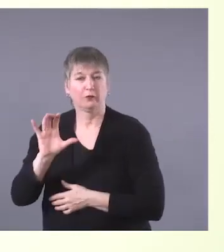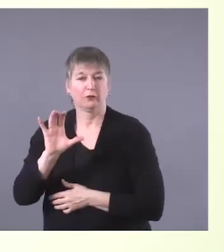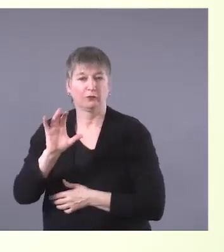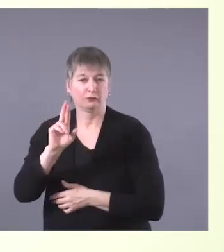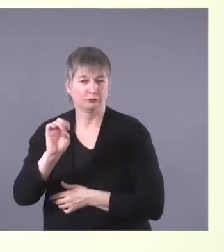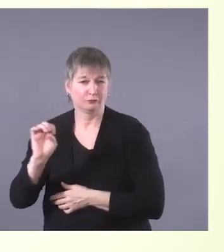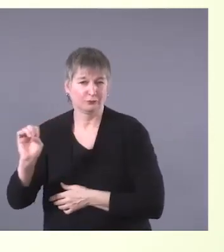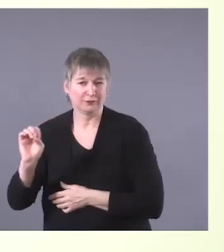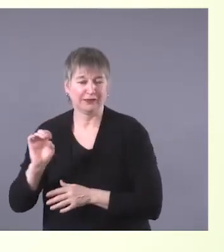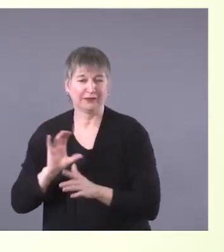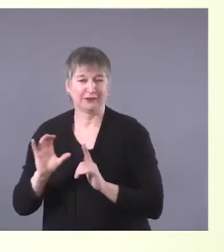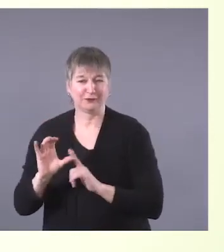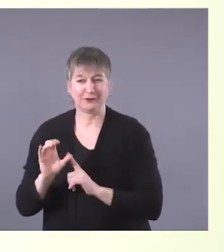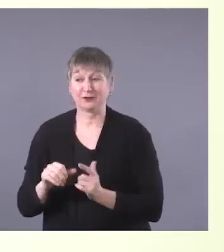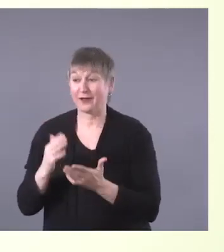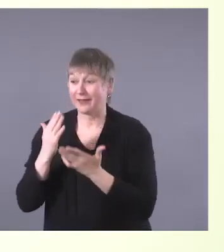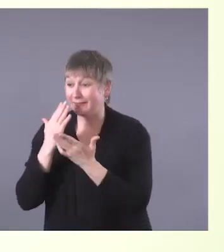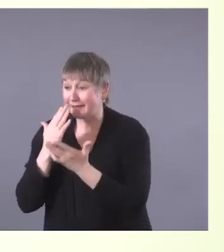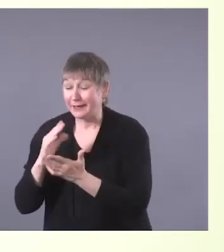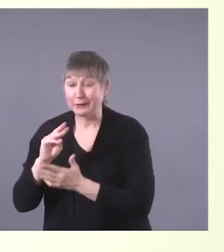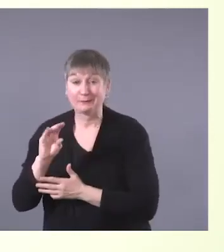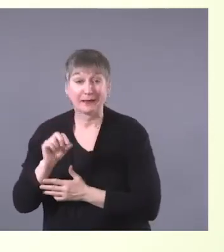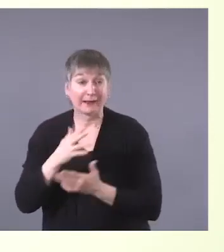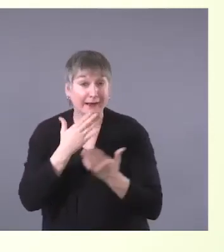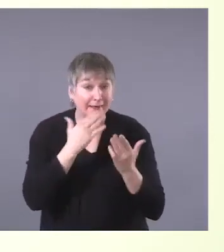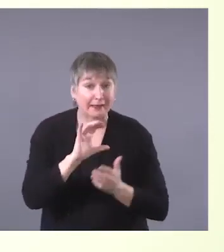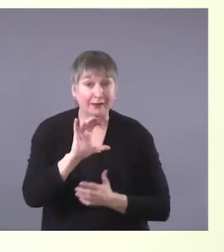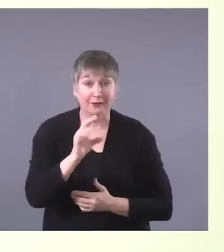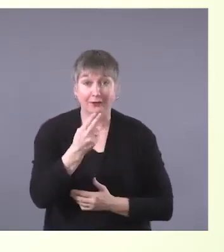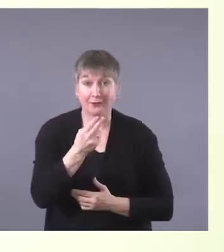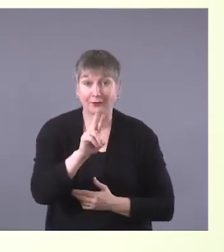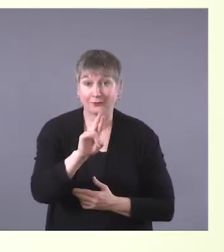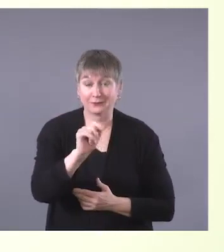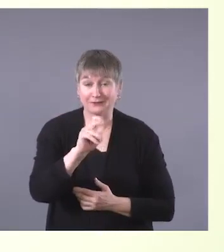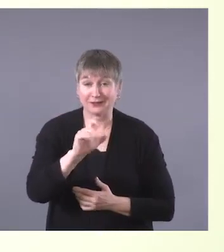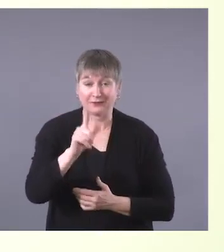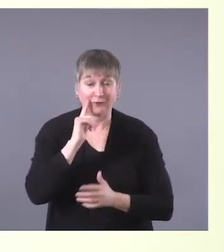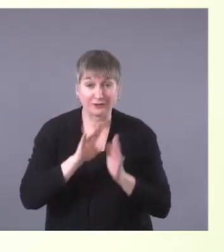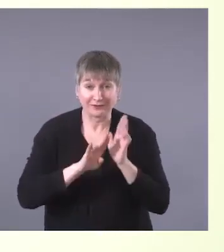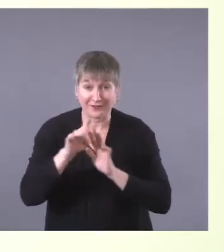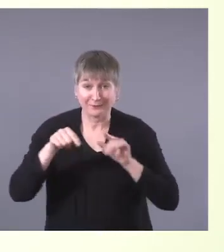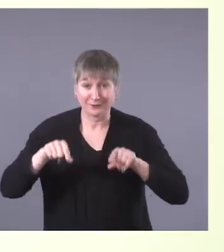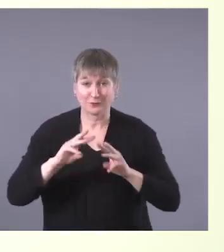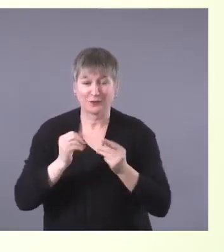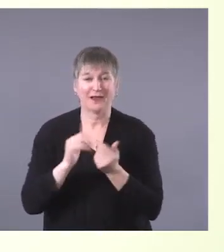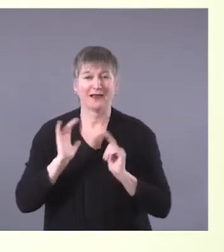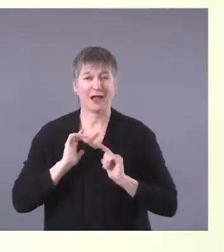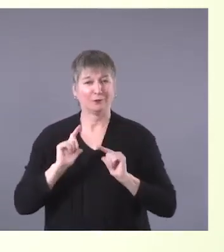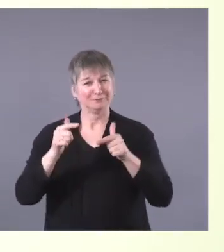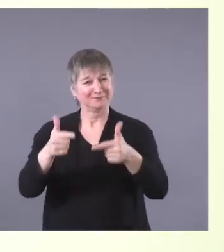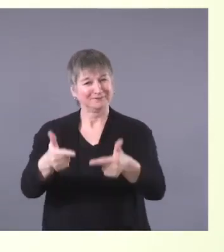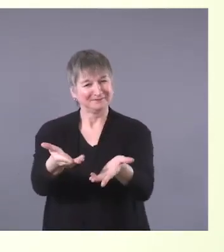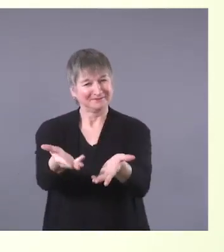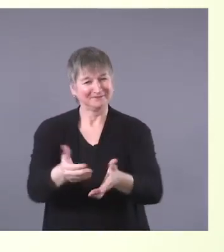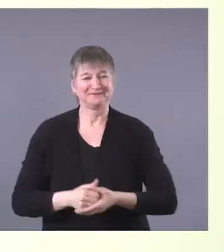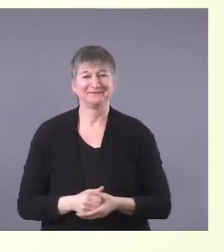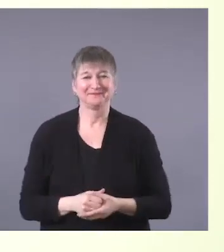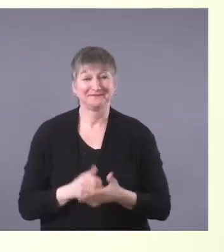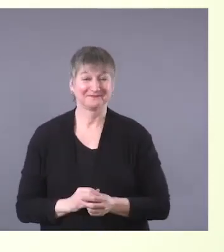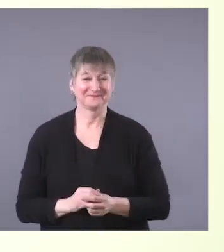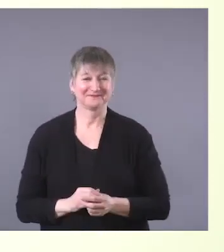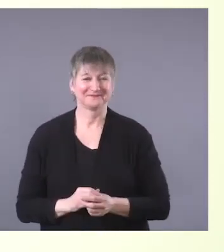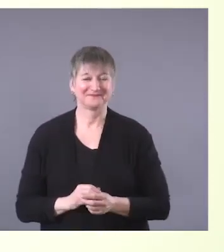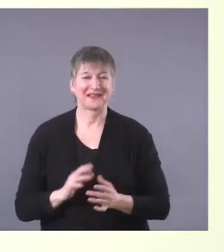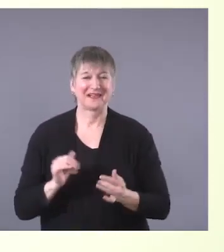taking the time to develop this workshop, and I'm going to pass the mic over to you now. Thank you.